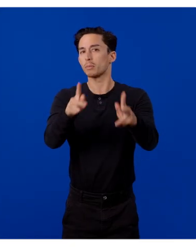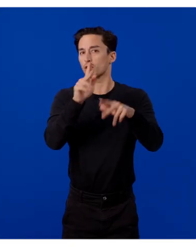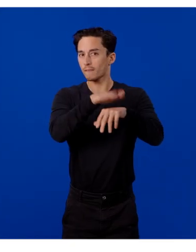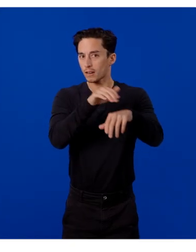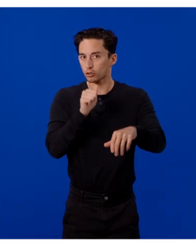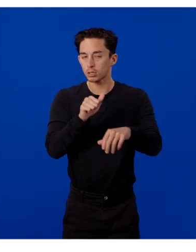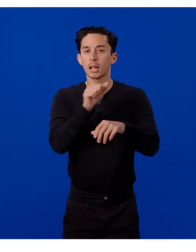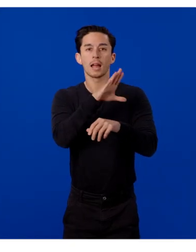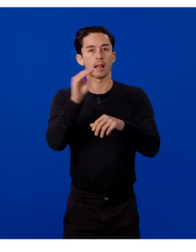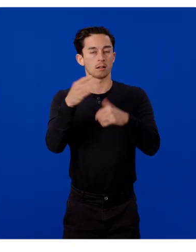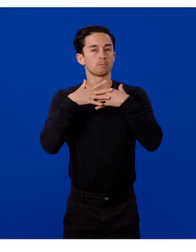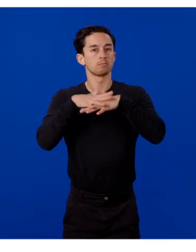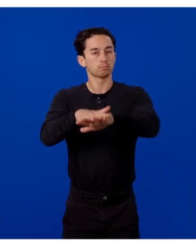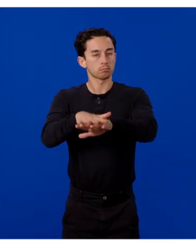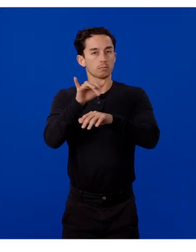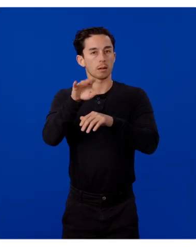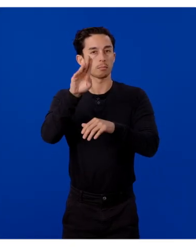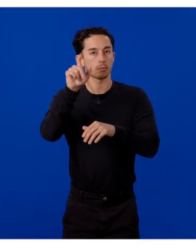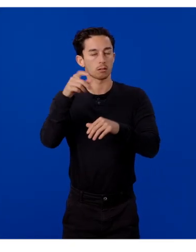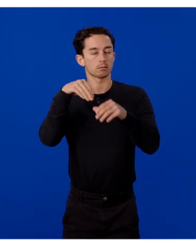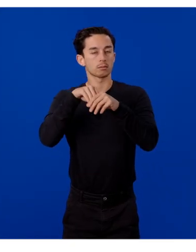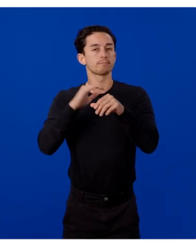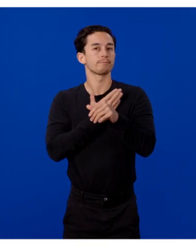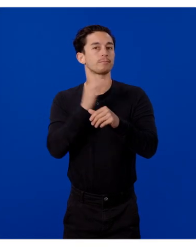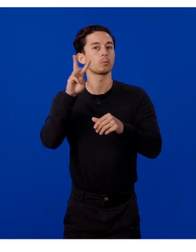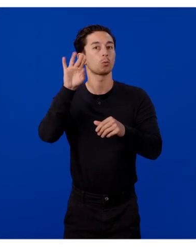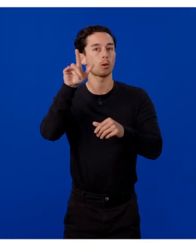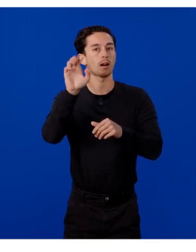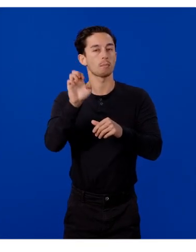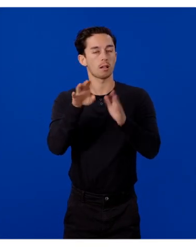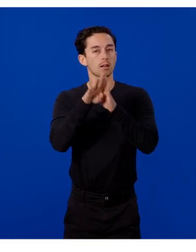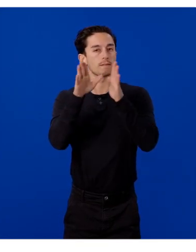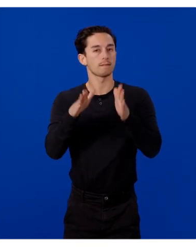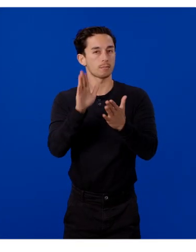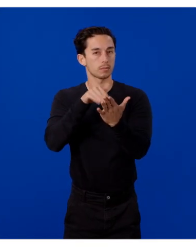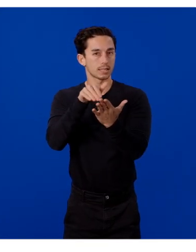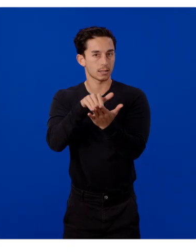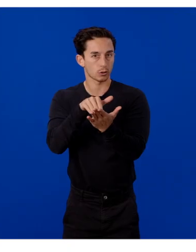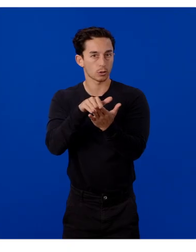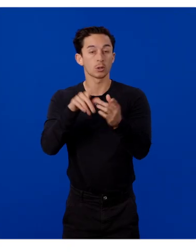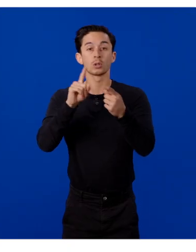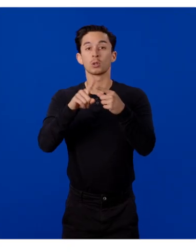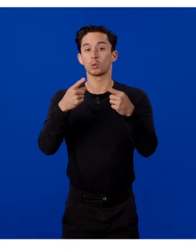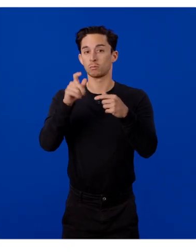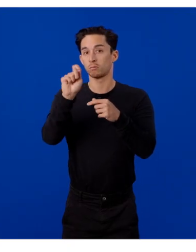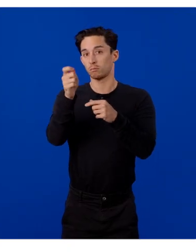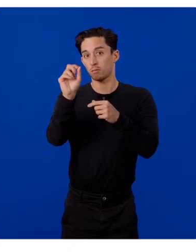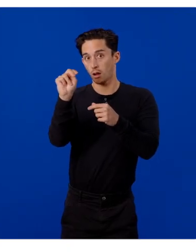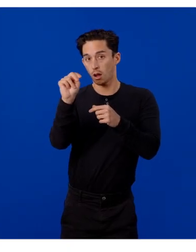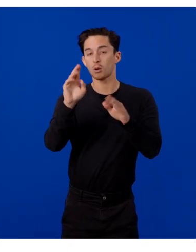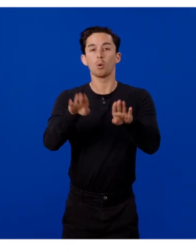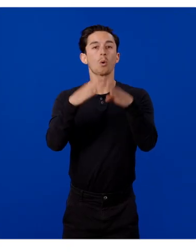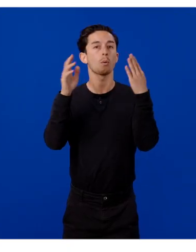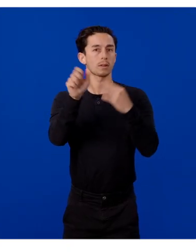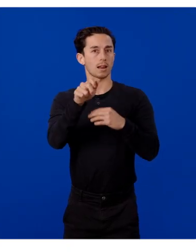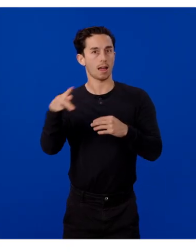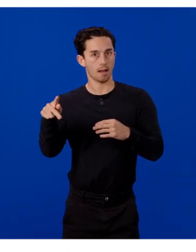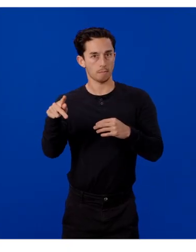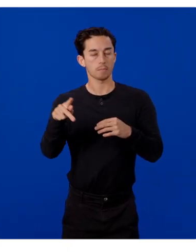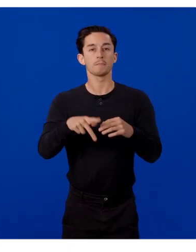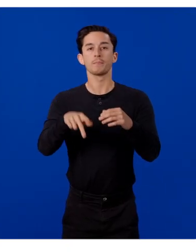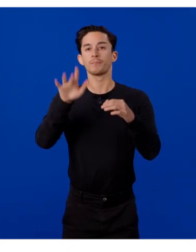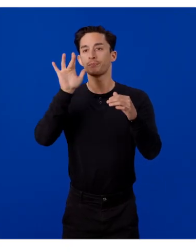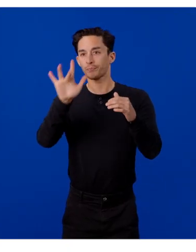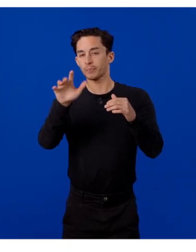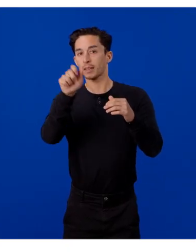retrieval of the integration bundle in the Wearables Developer Center. To enable developer mode, open the Medii app, navigate to